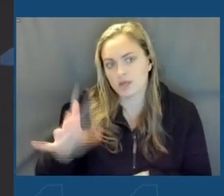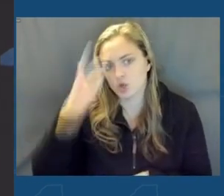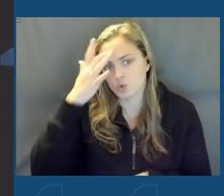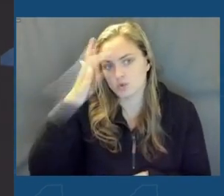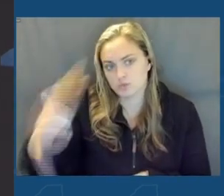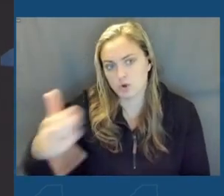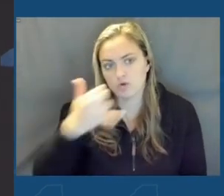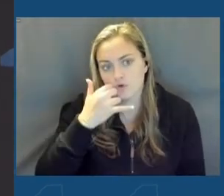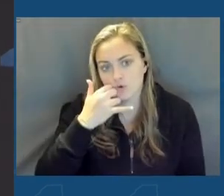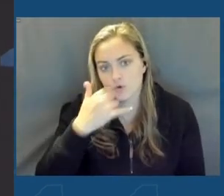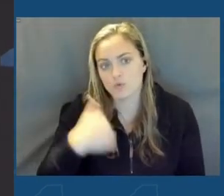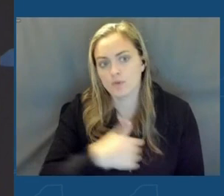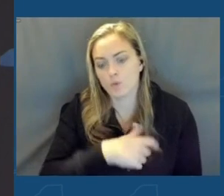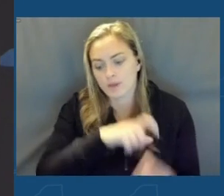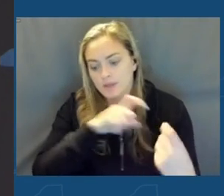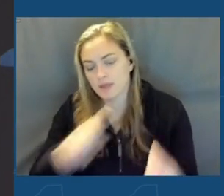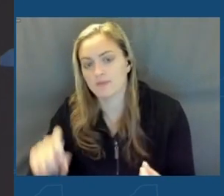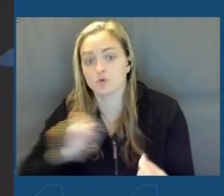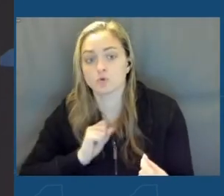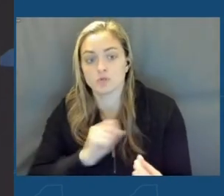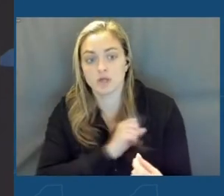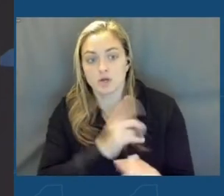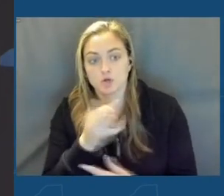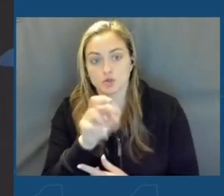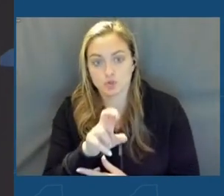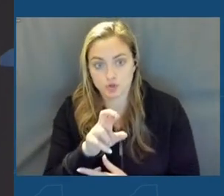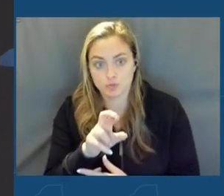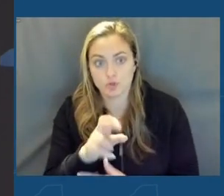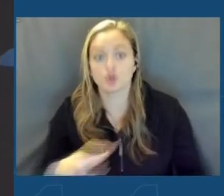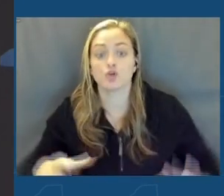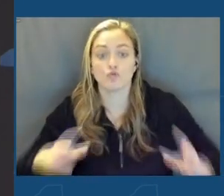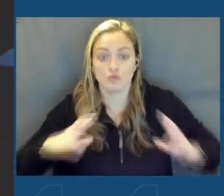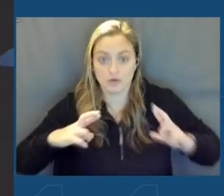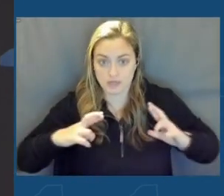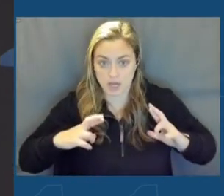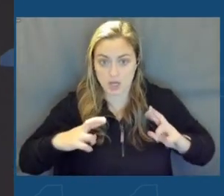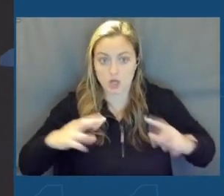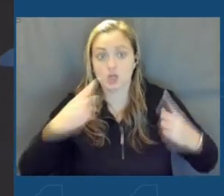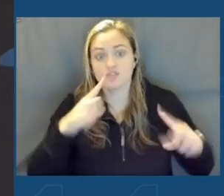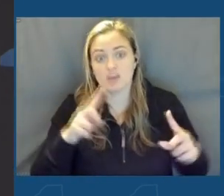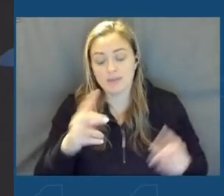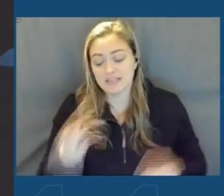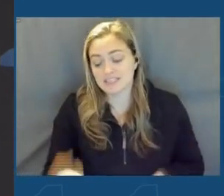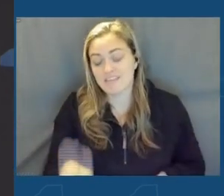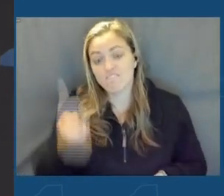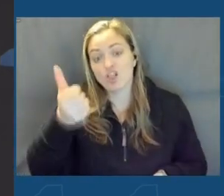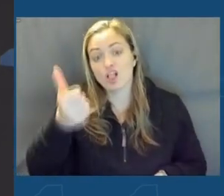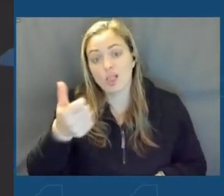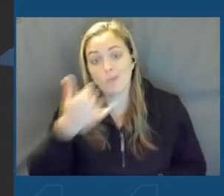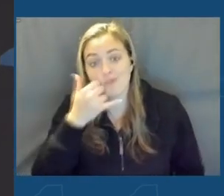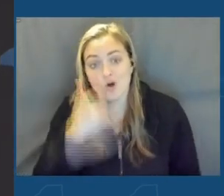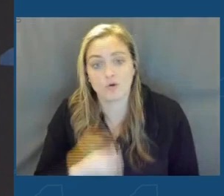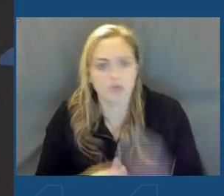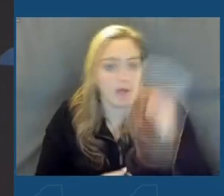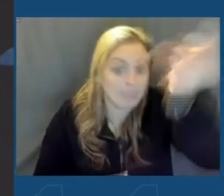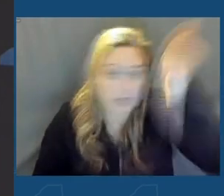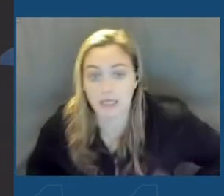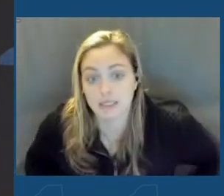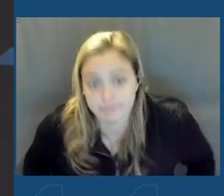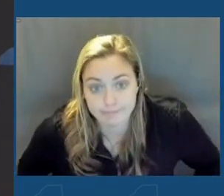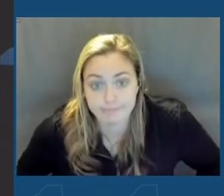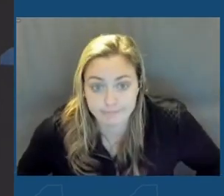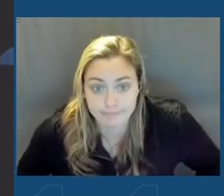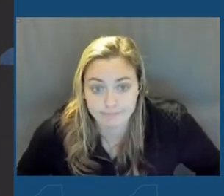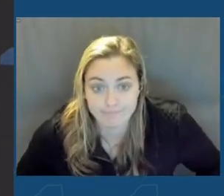that we then give to Senator Schumer to retire his famous flip phone immediately. What do you think,